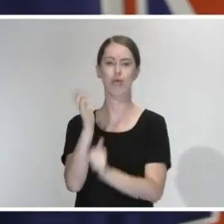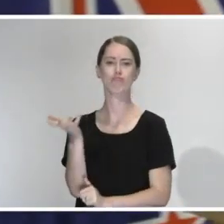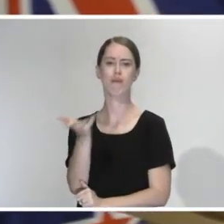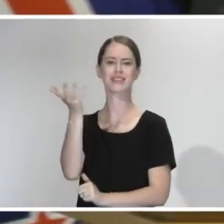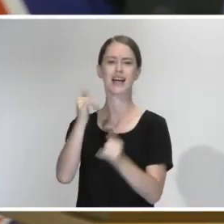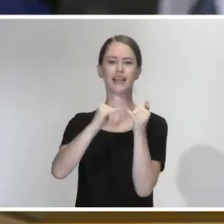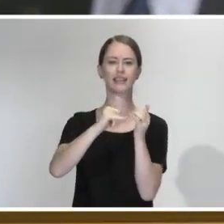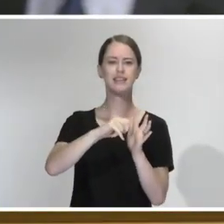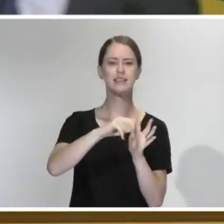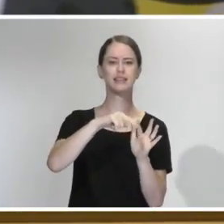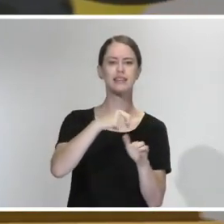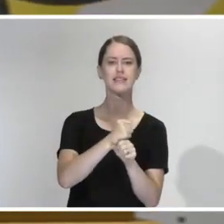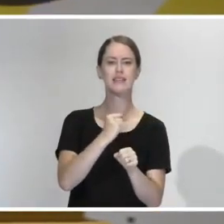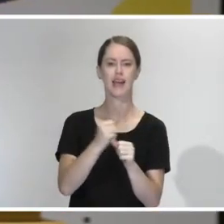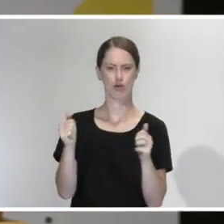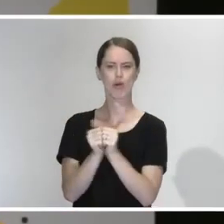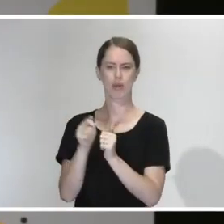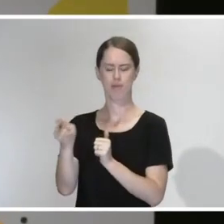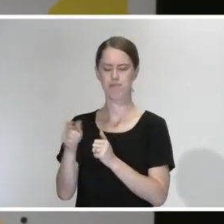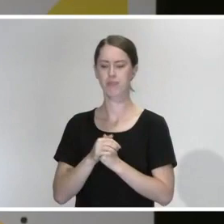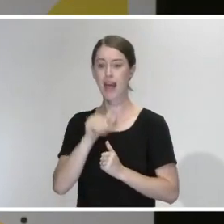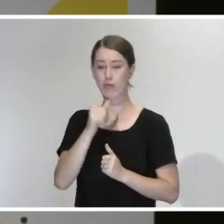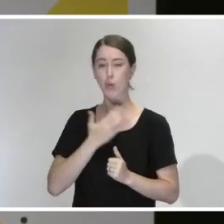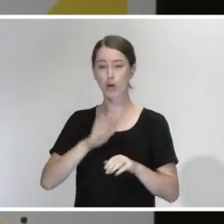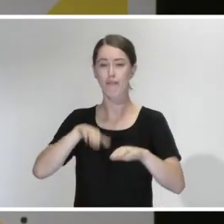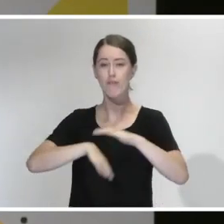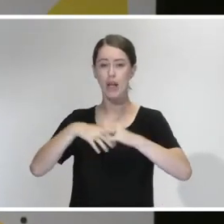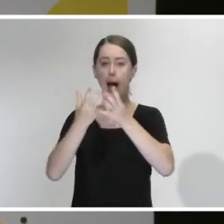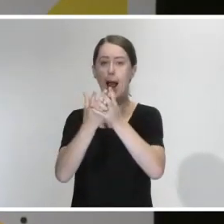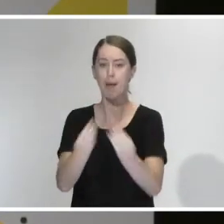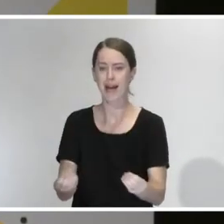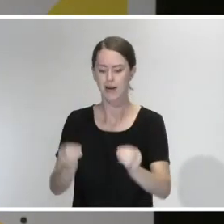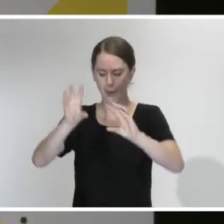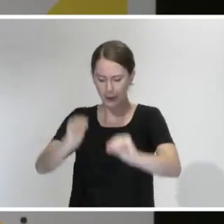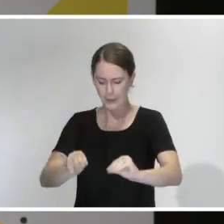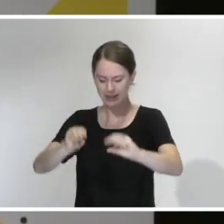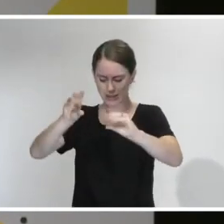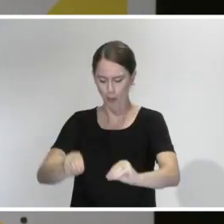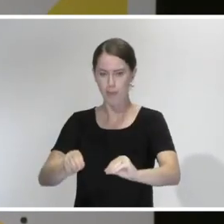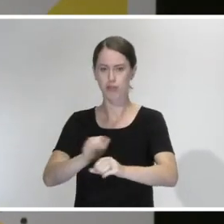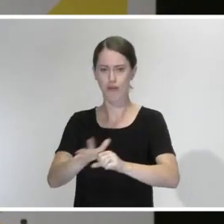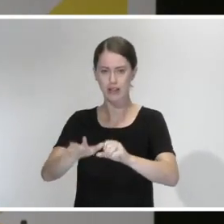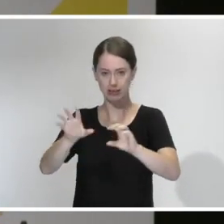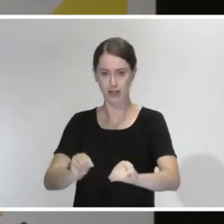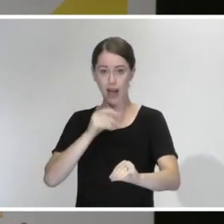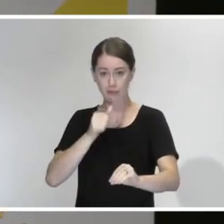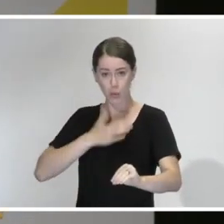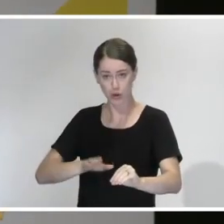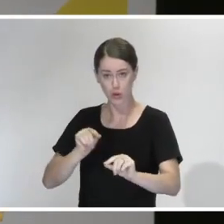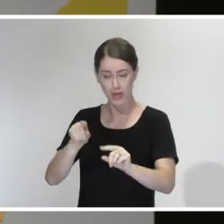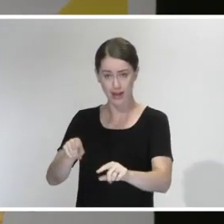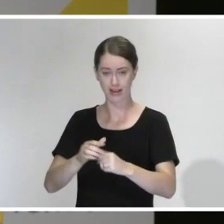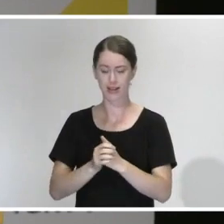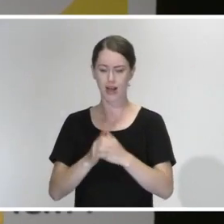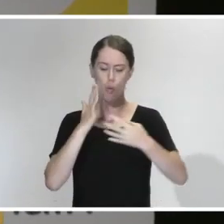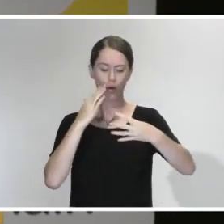that actually, if we're going to go for the elimination approach, which is our extended keep it out, stamp it out, and for when we move